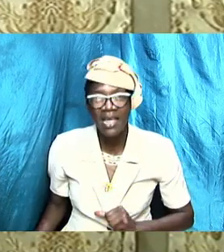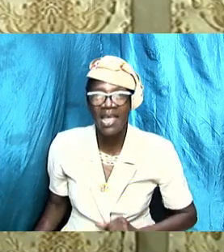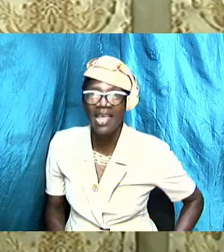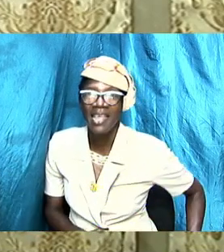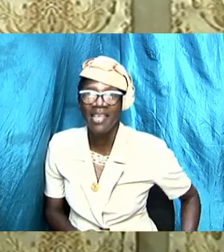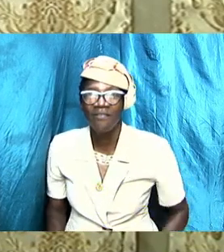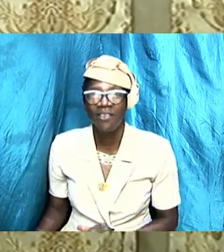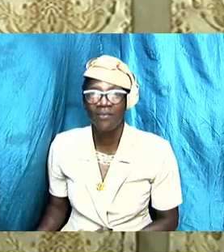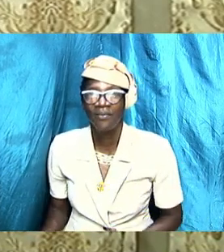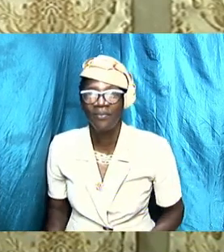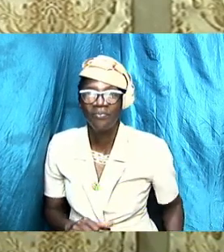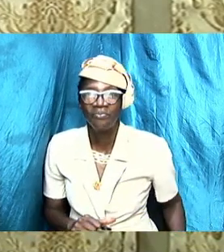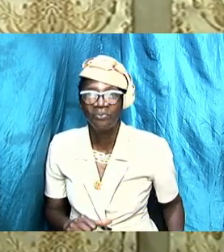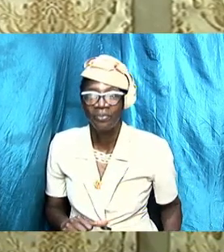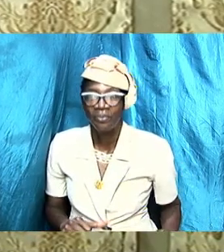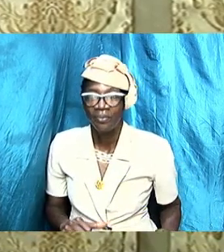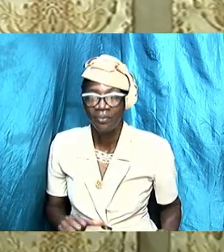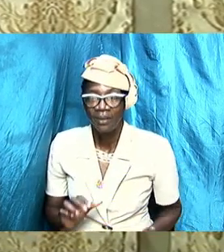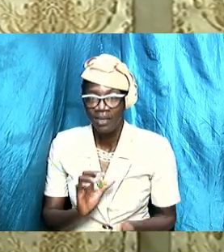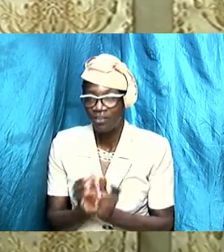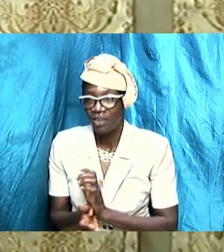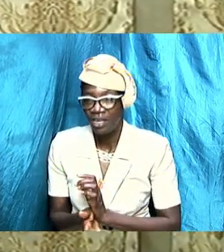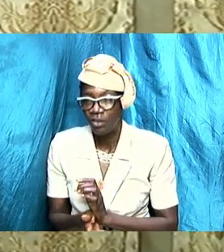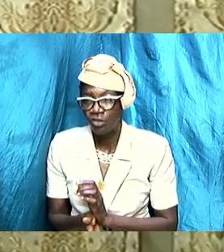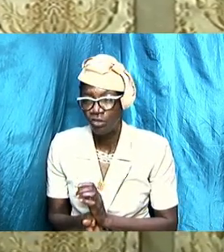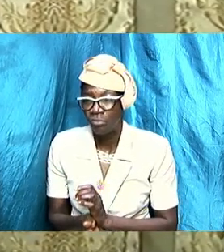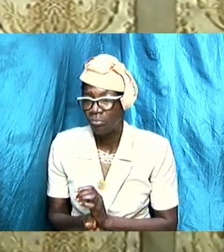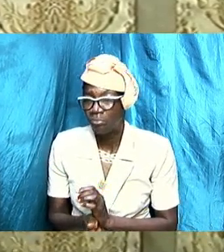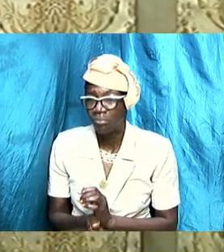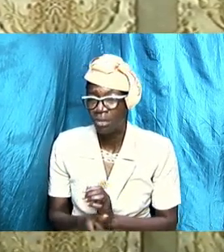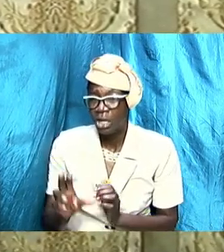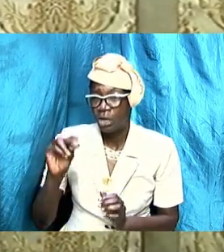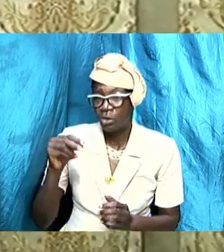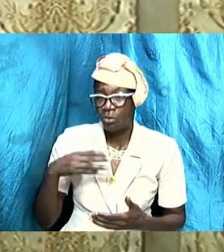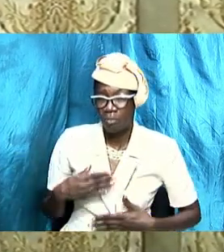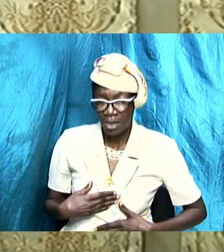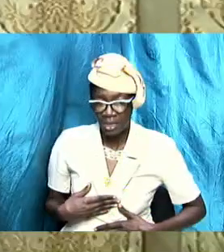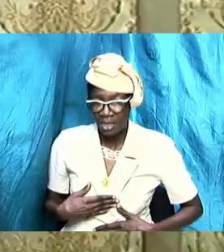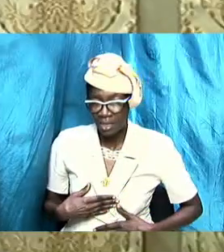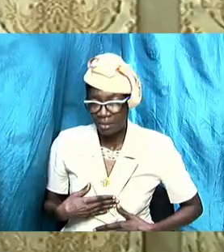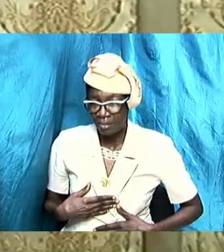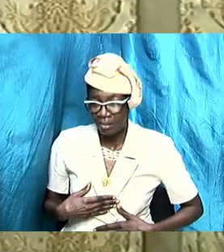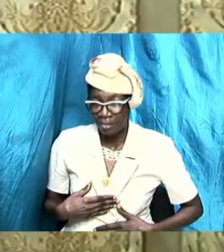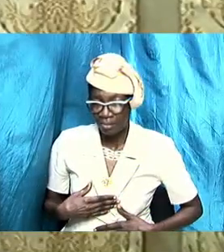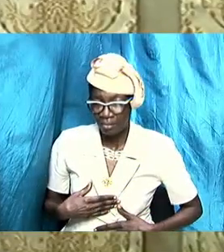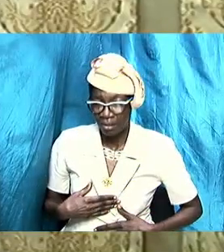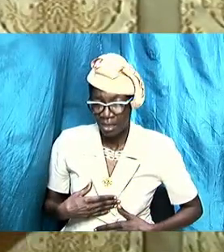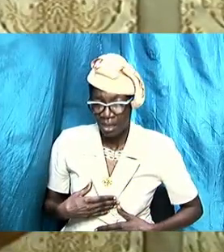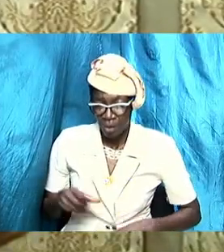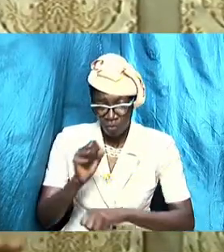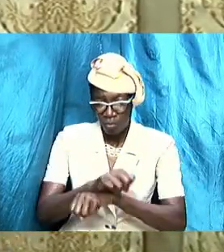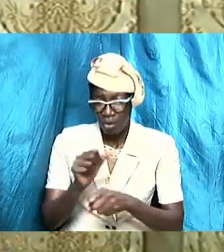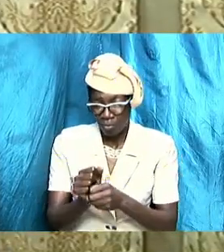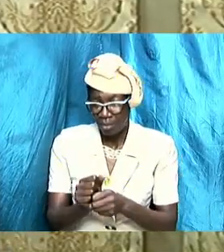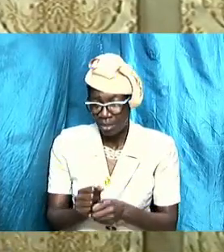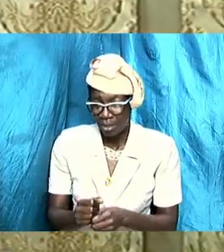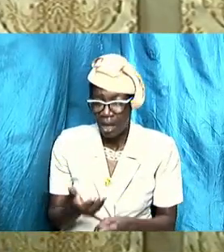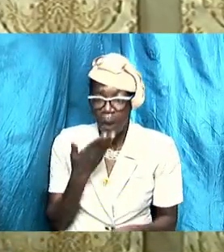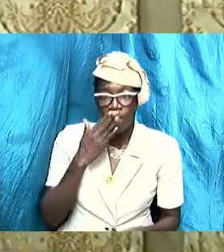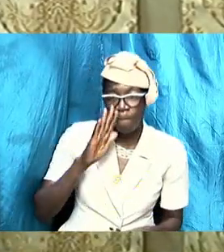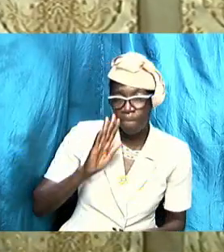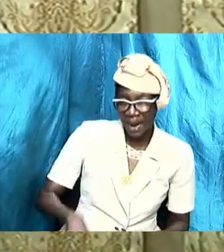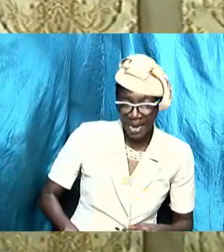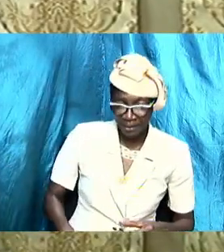that must change nobody must put up with bad attitudes and sarcasm and those kind of things not talking about that